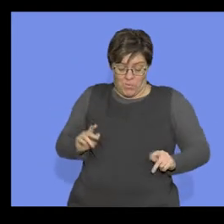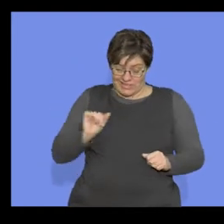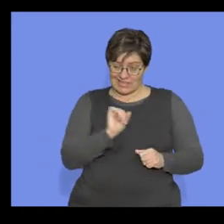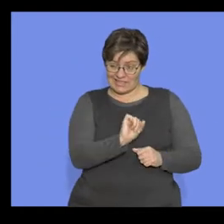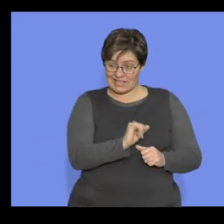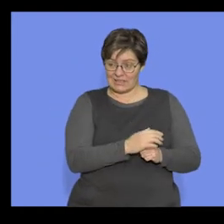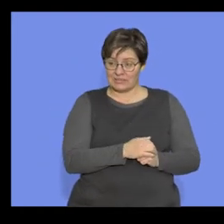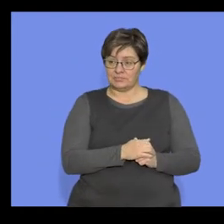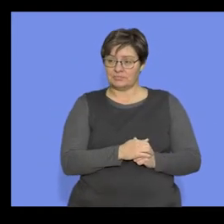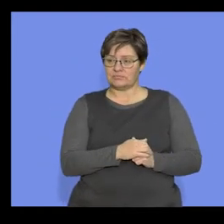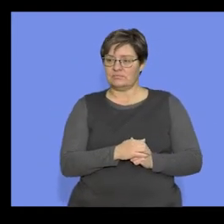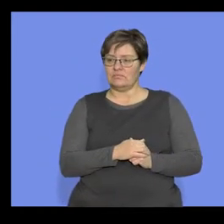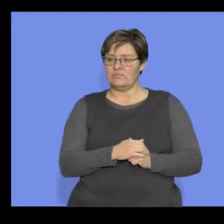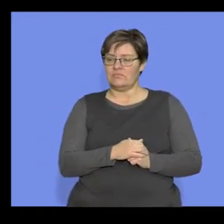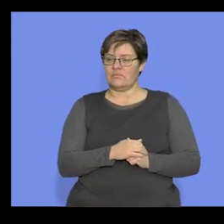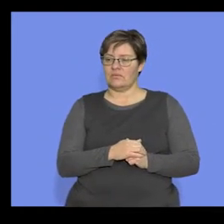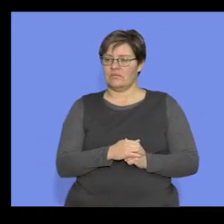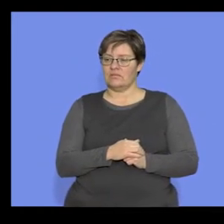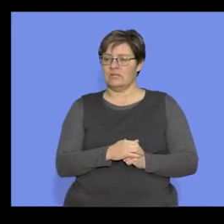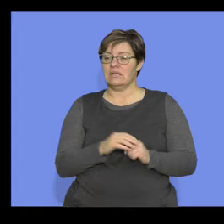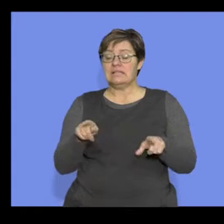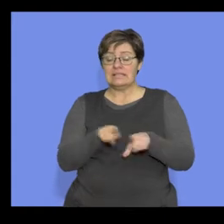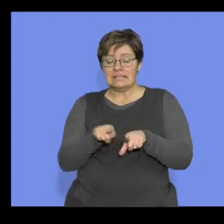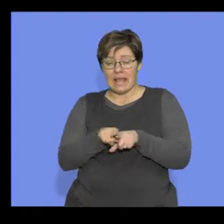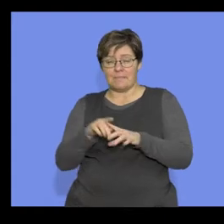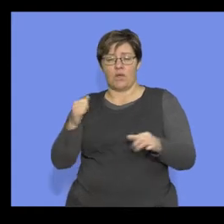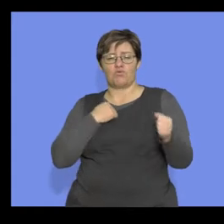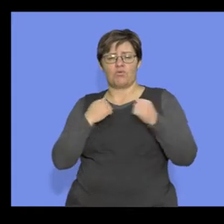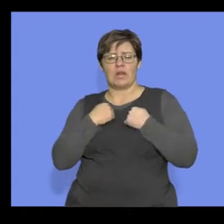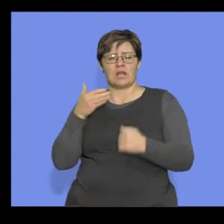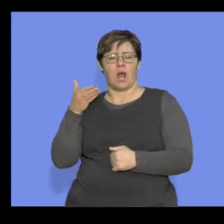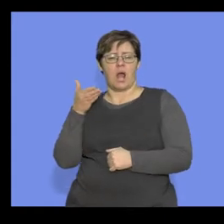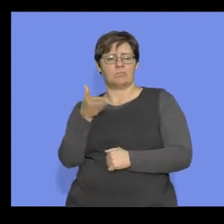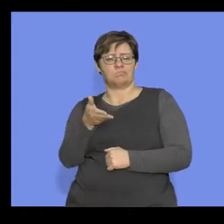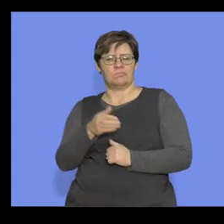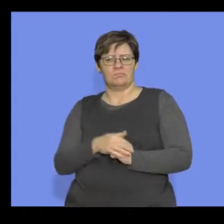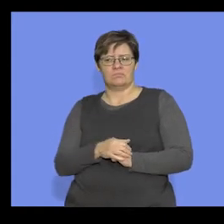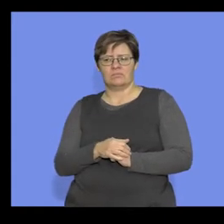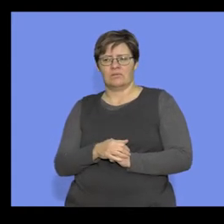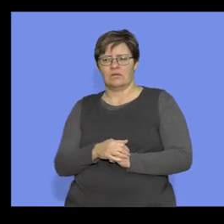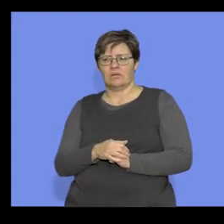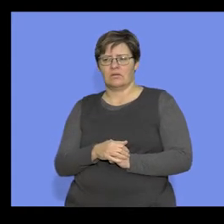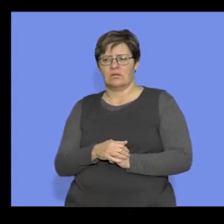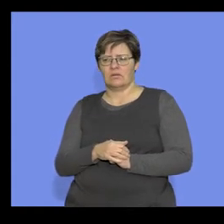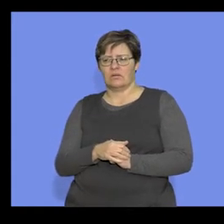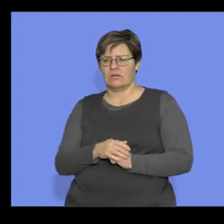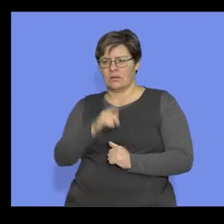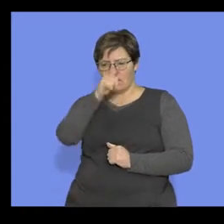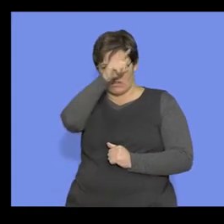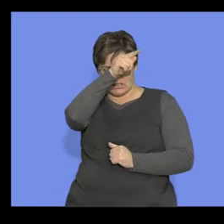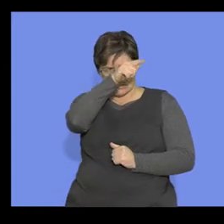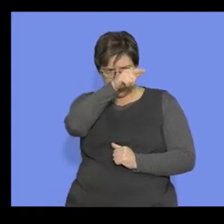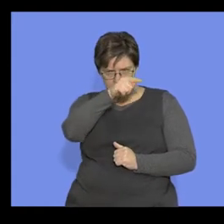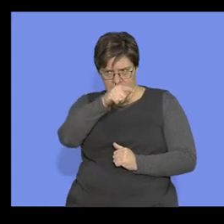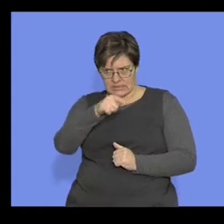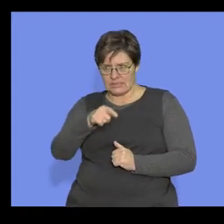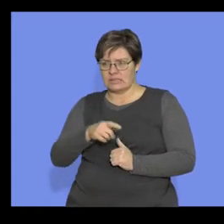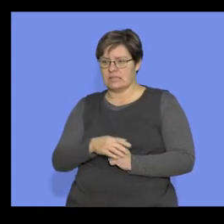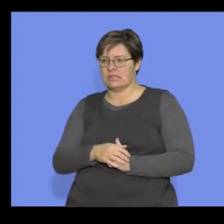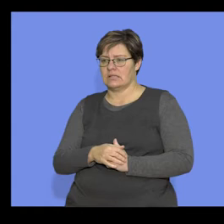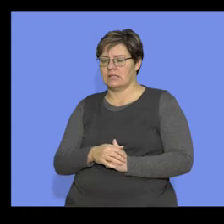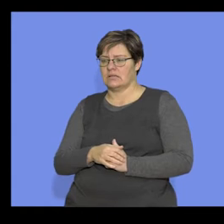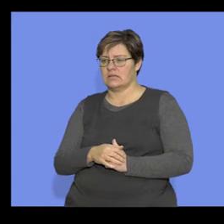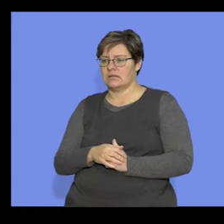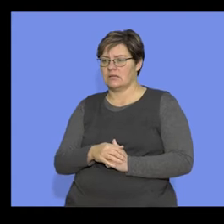humans, yes, humans, and gorillas exist? So, guys, what we do is we take it,